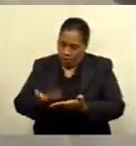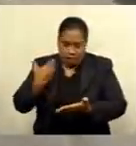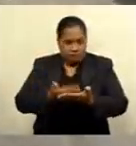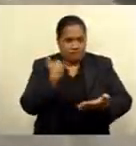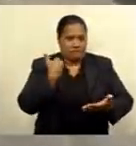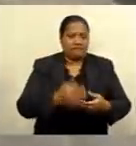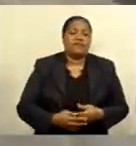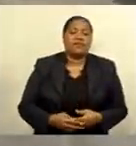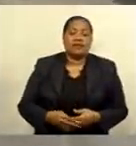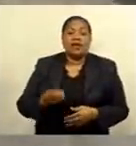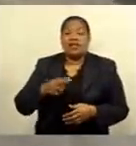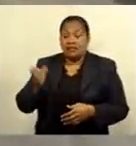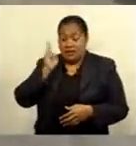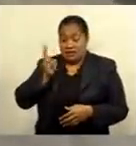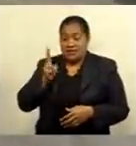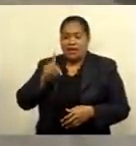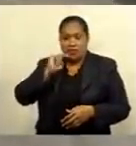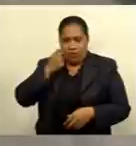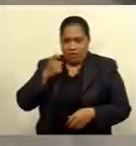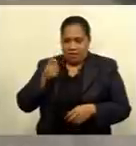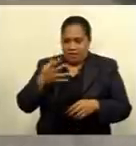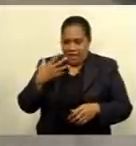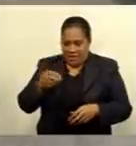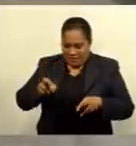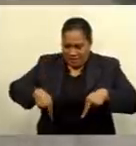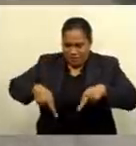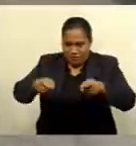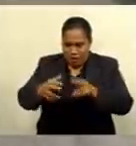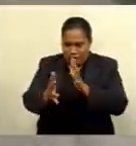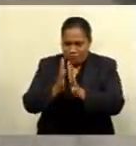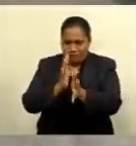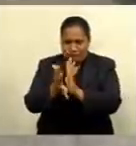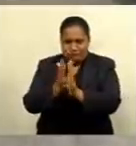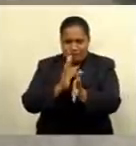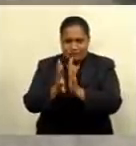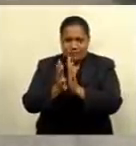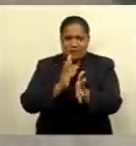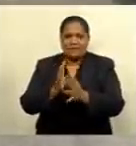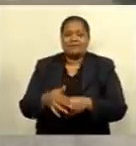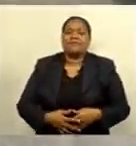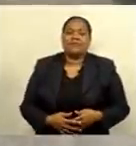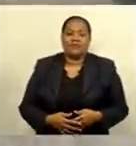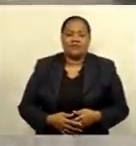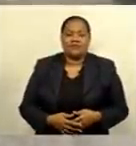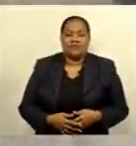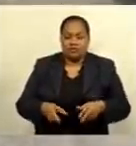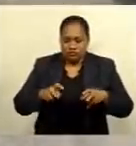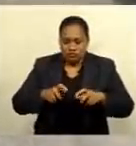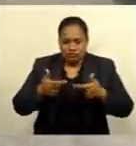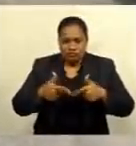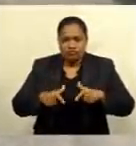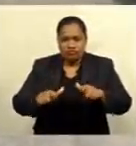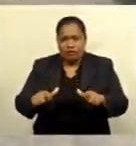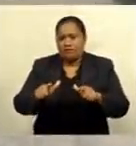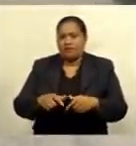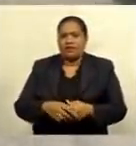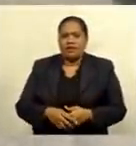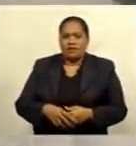area will once again be a hustle and bustle, marking a restart to the usual traveling on public transport and private vehicles.